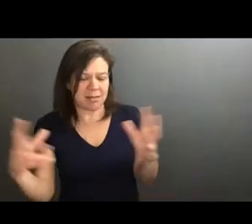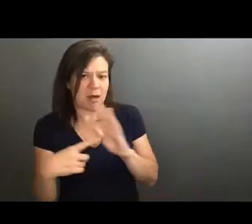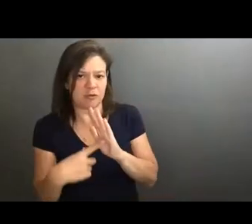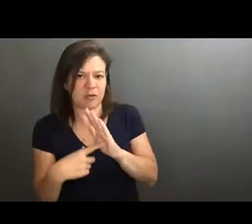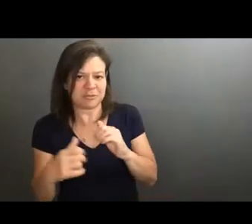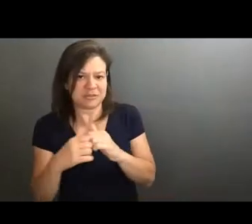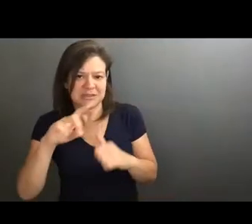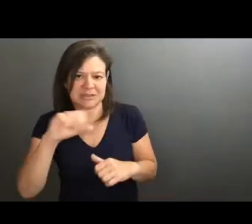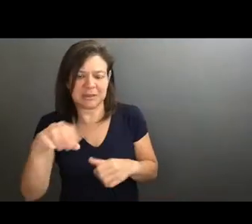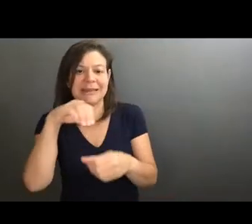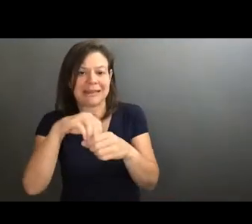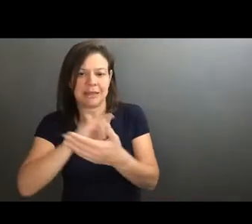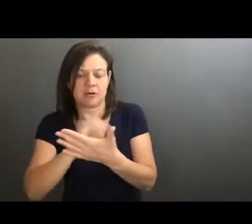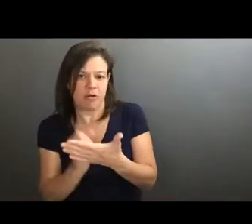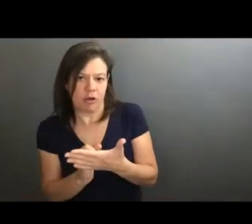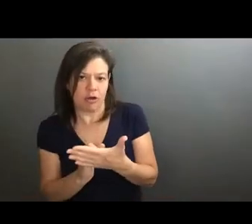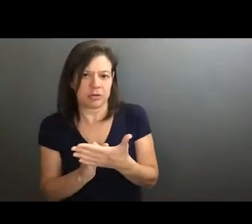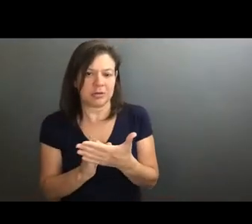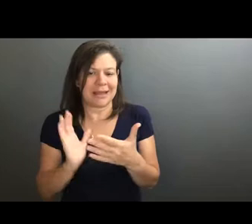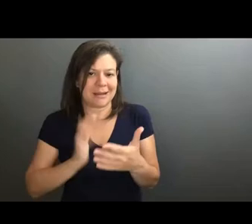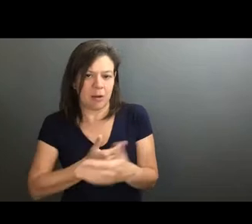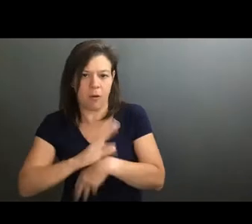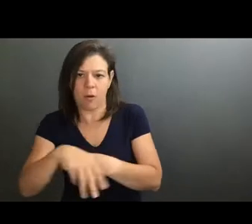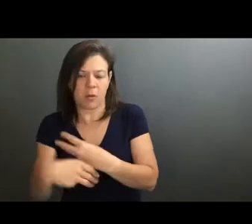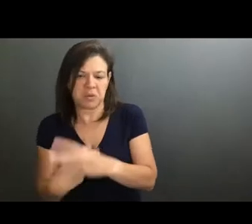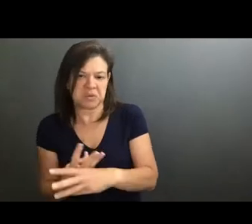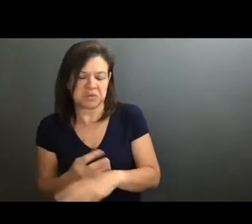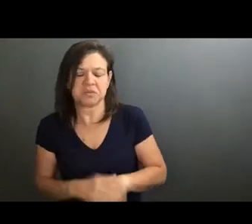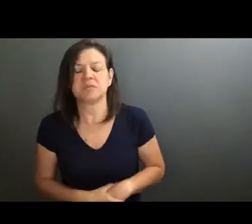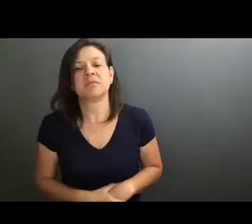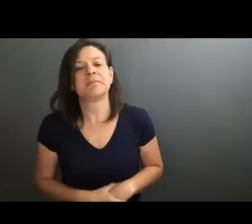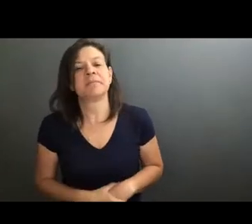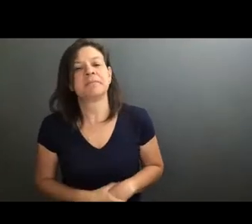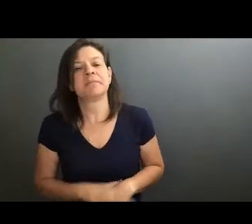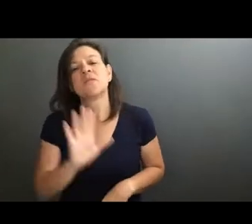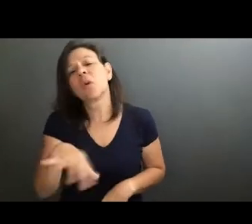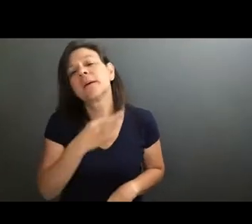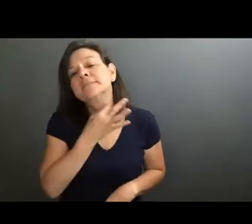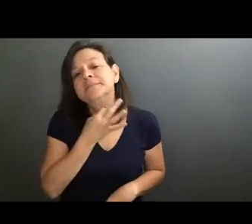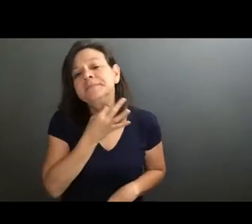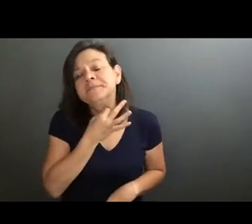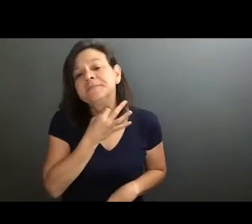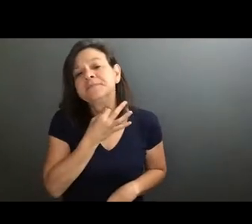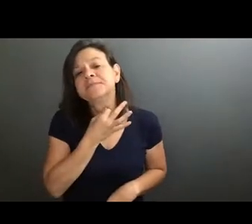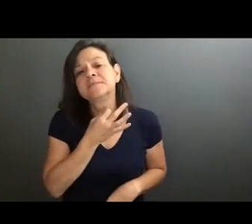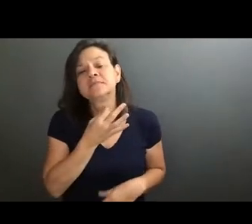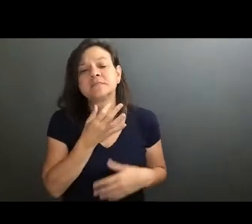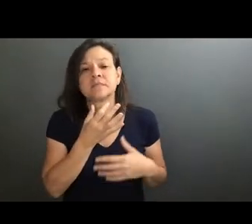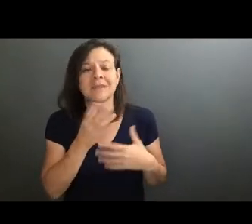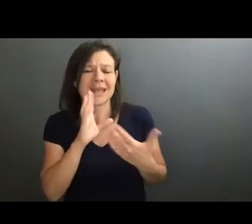of representation of disabilities in our world. And I was wondering if you could speak